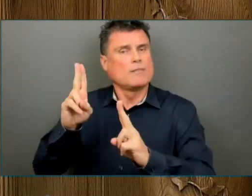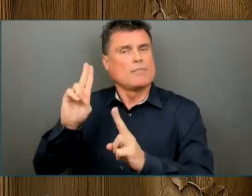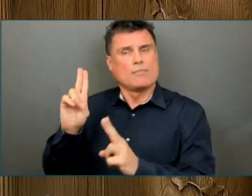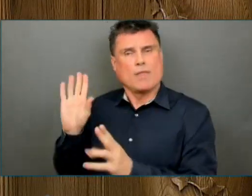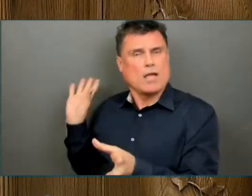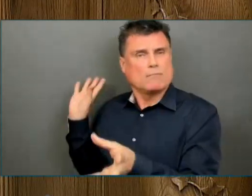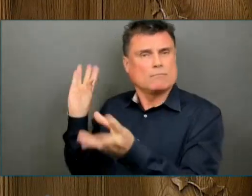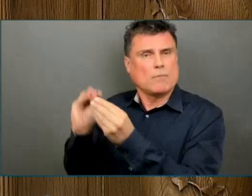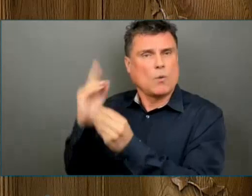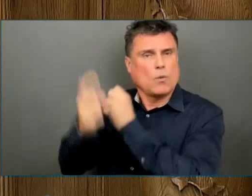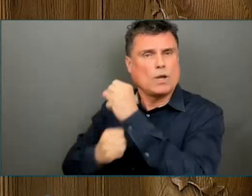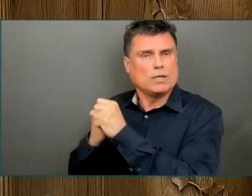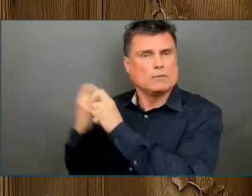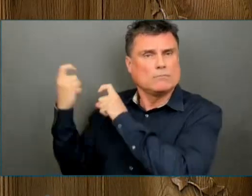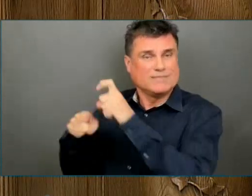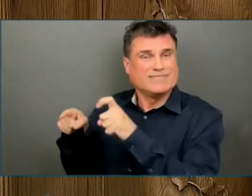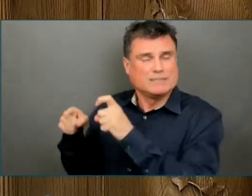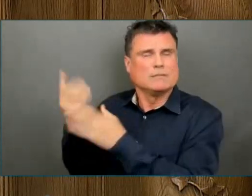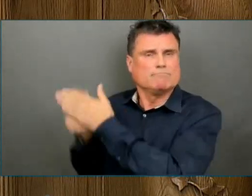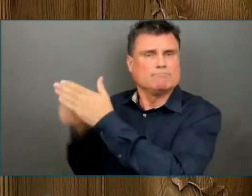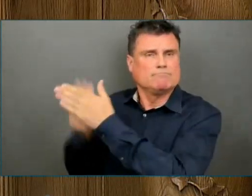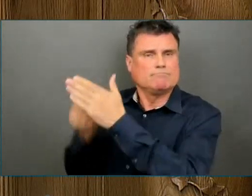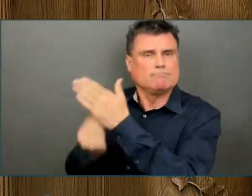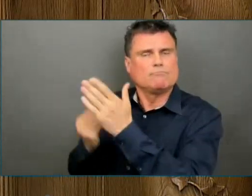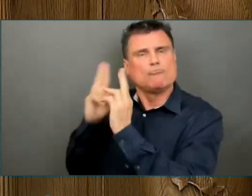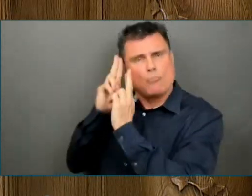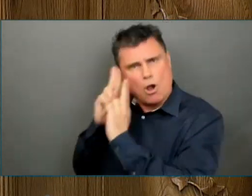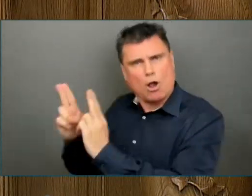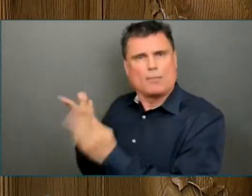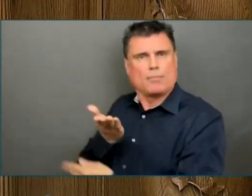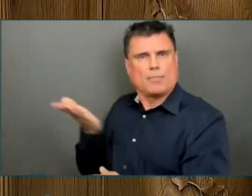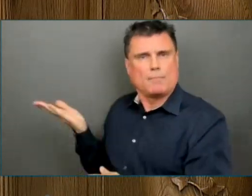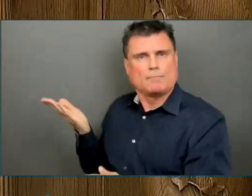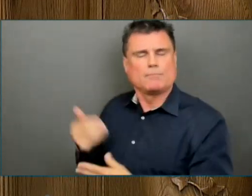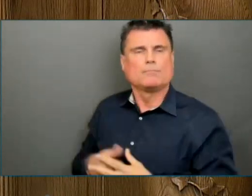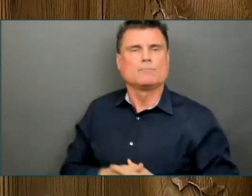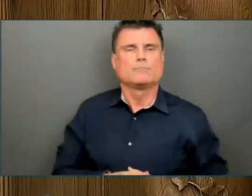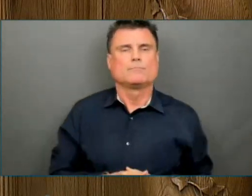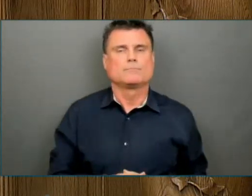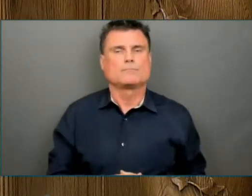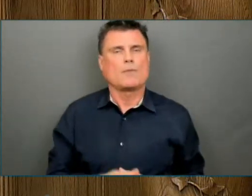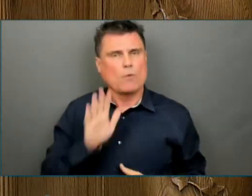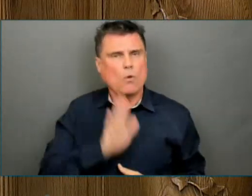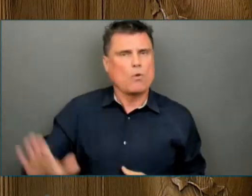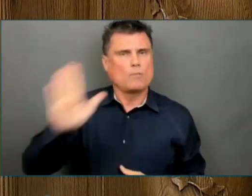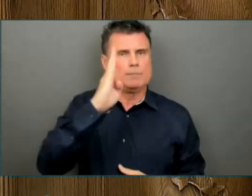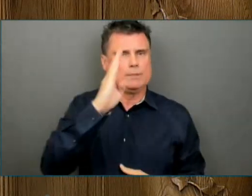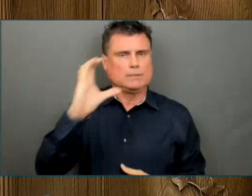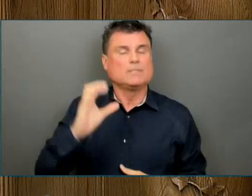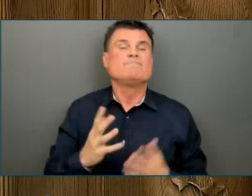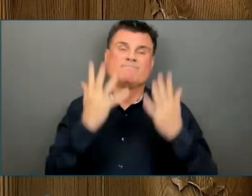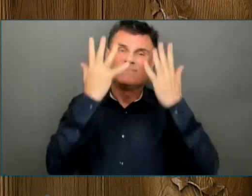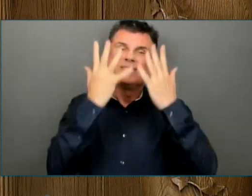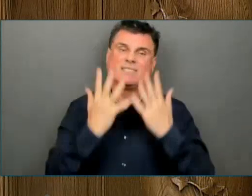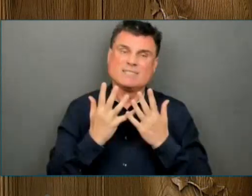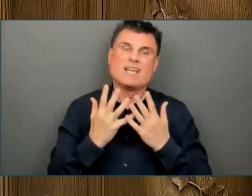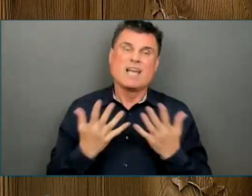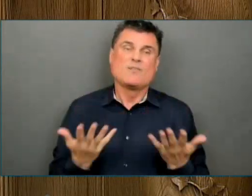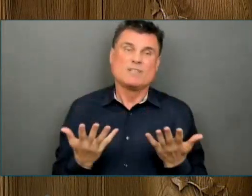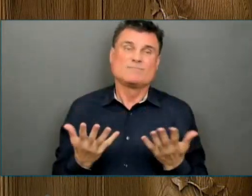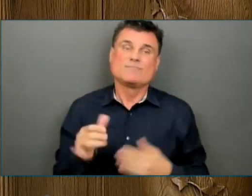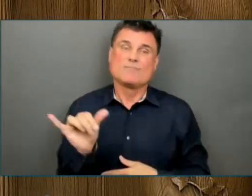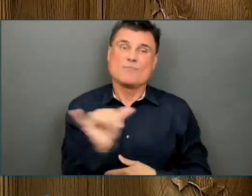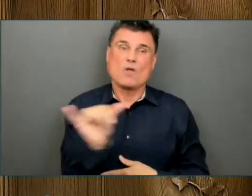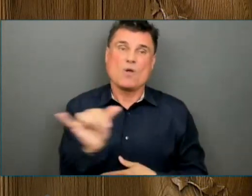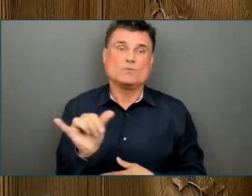Of course, this has been a year like no other. Tragically, we have also lost over 1,400 British Columbians to